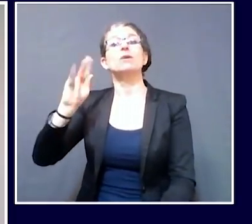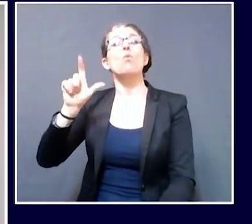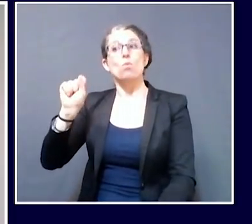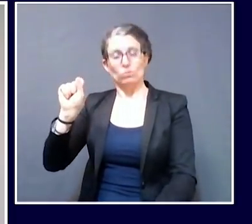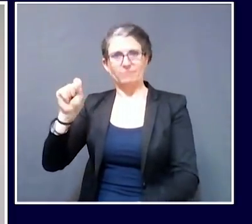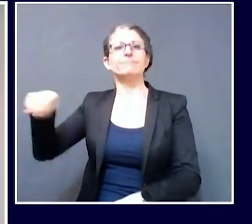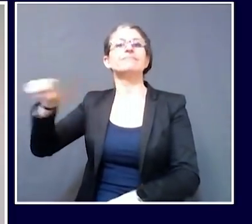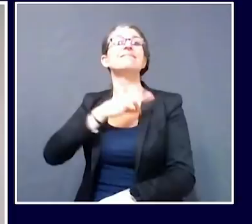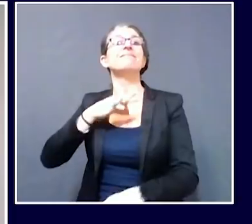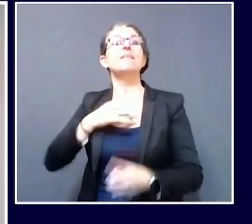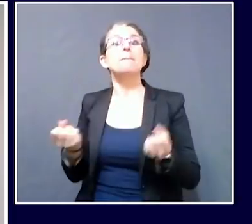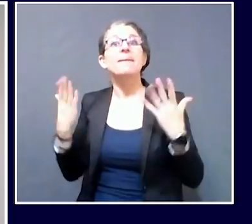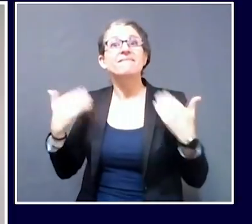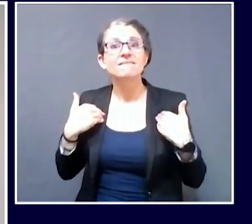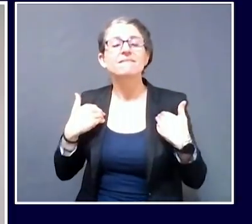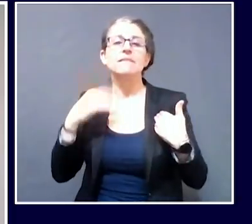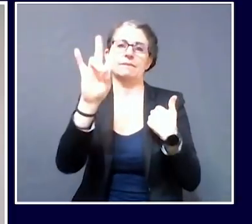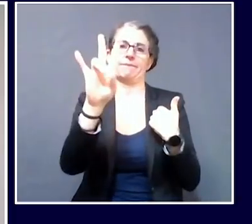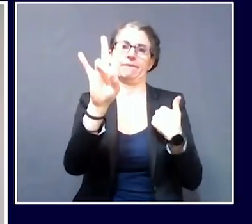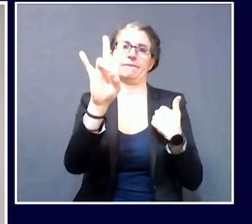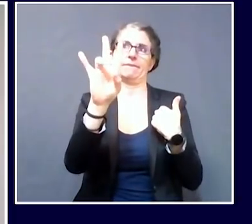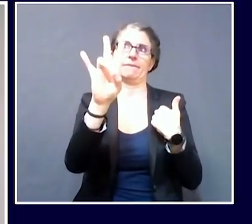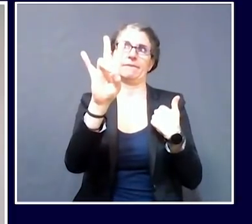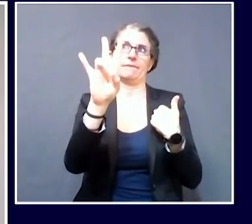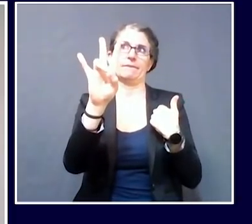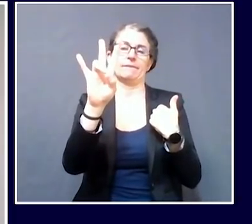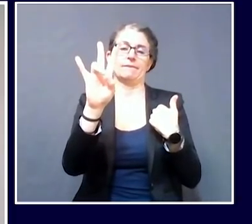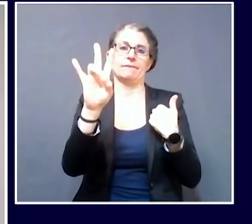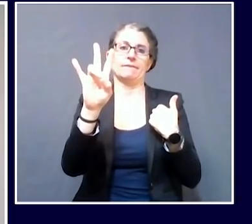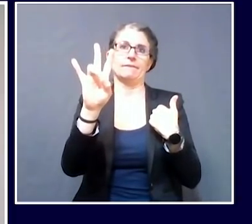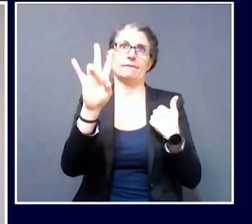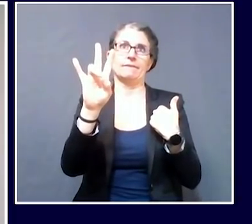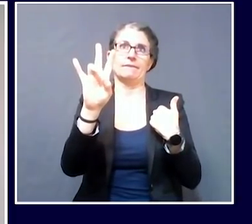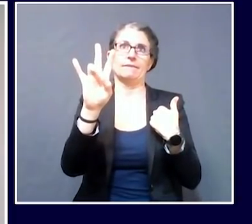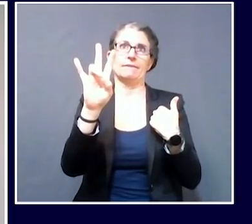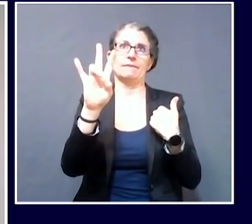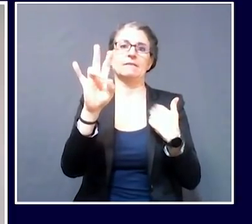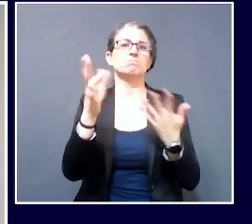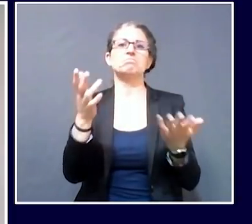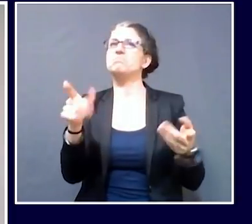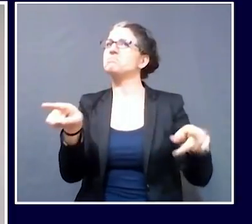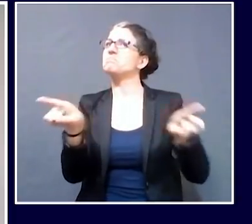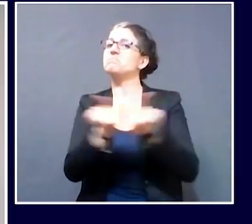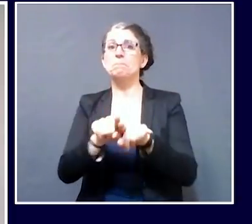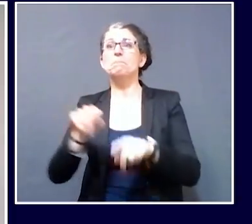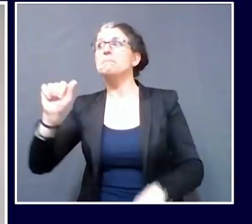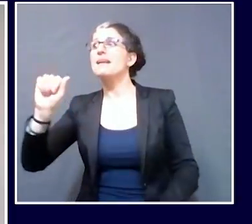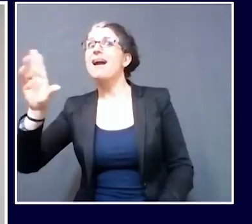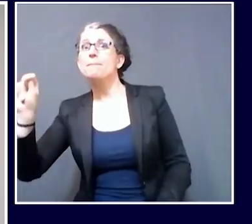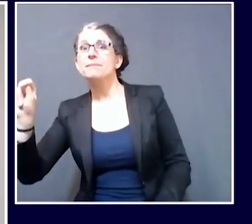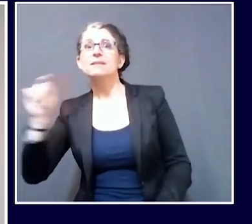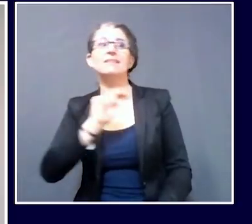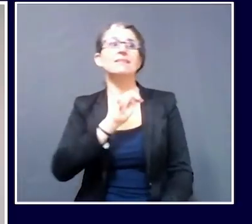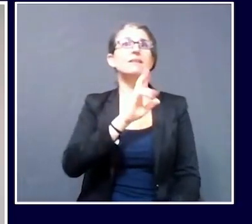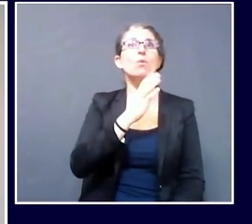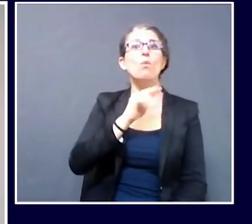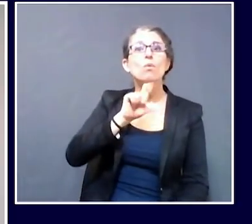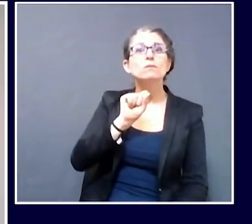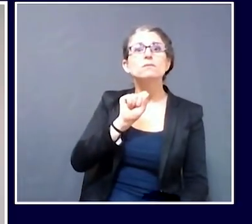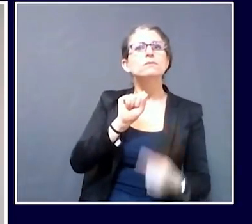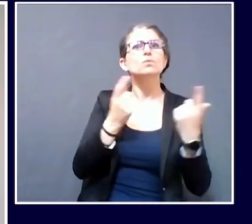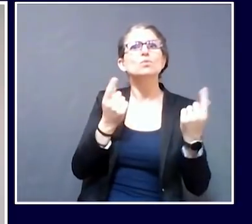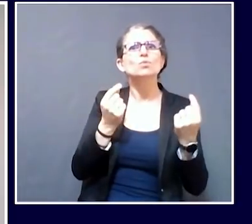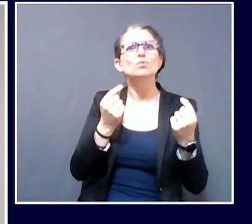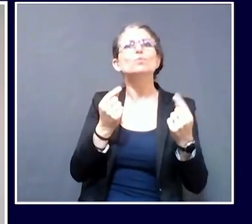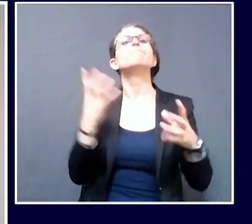associated with that factory. Similarly as to Abbott, we are working with the management of that organization to make sure